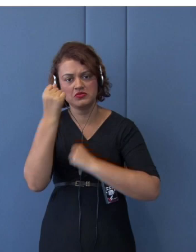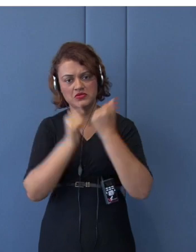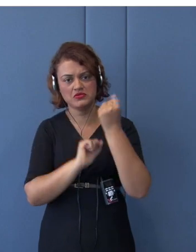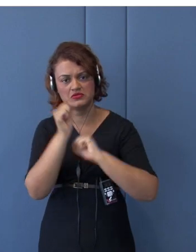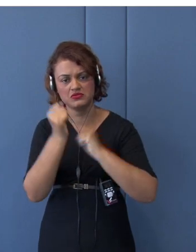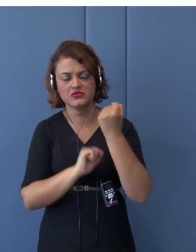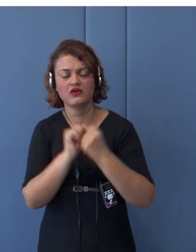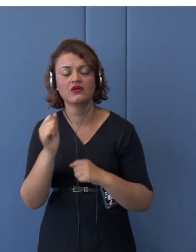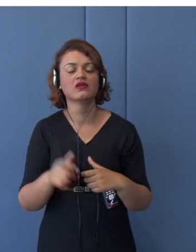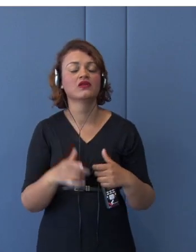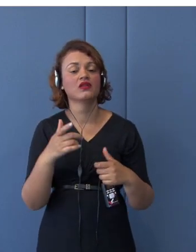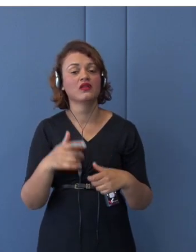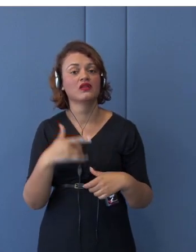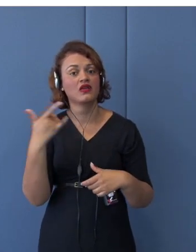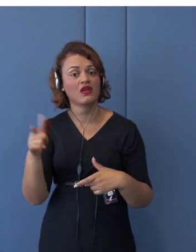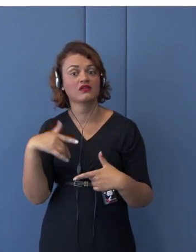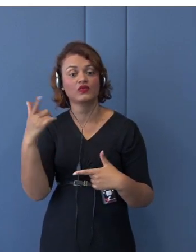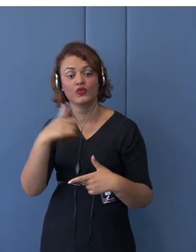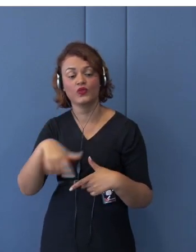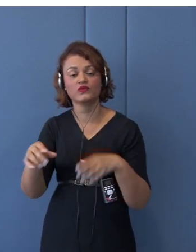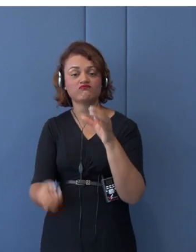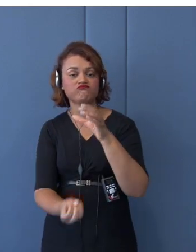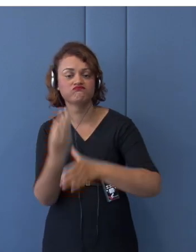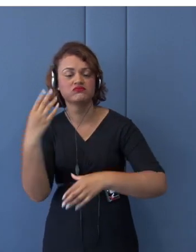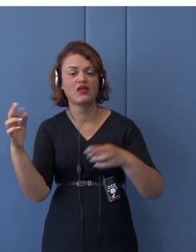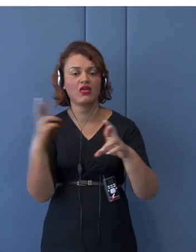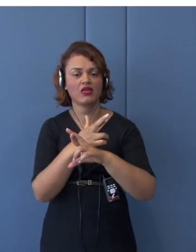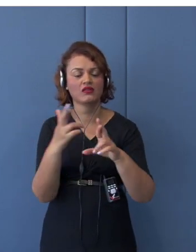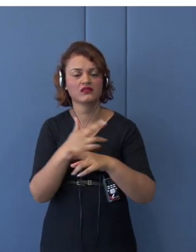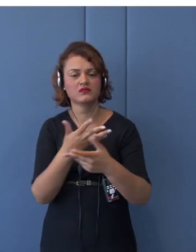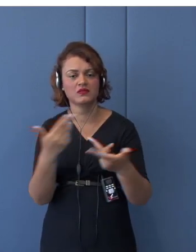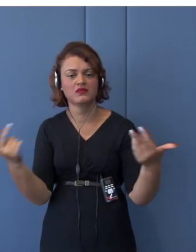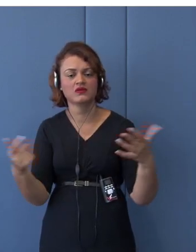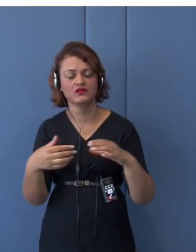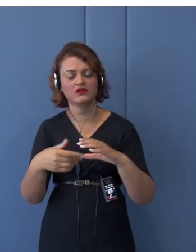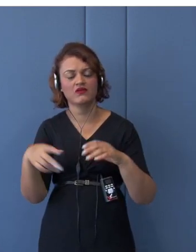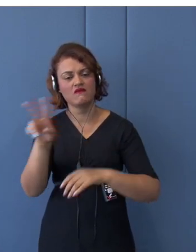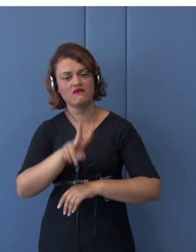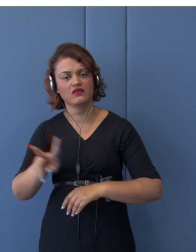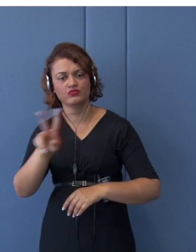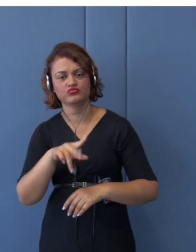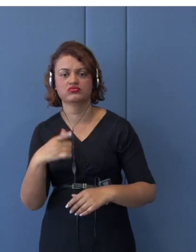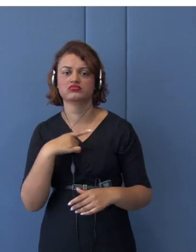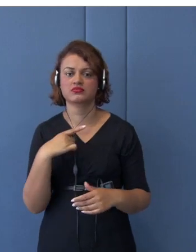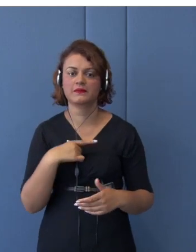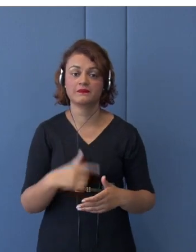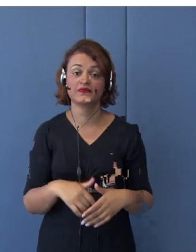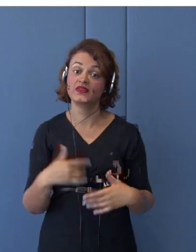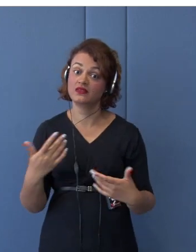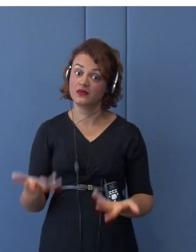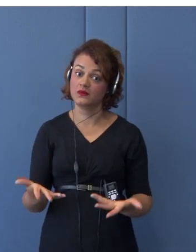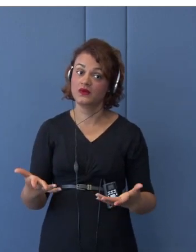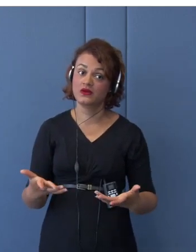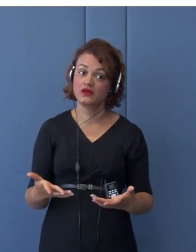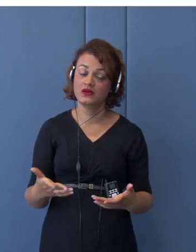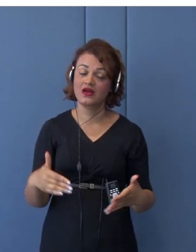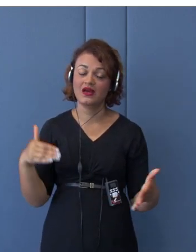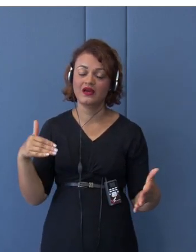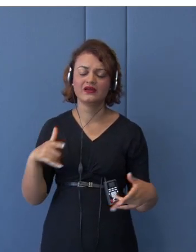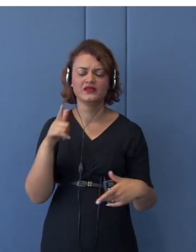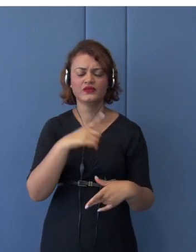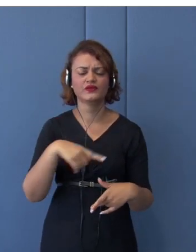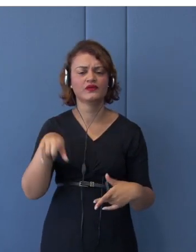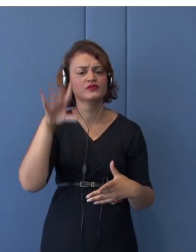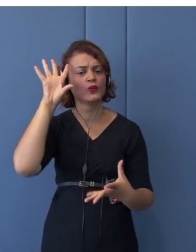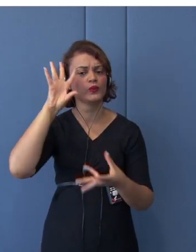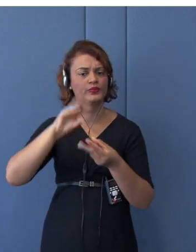extensively set up. Now, how far we can go? I mean, how we should go along